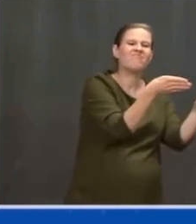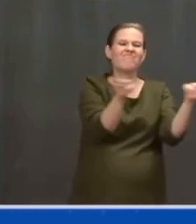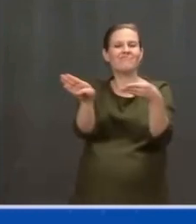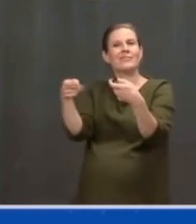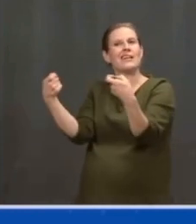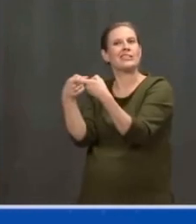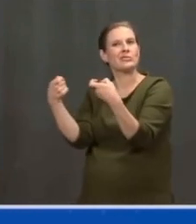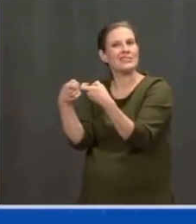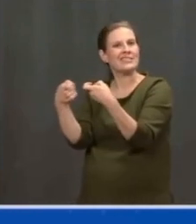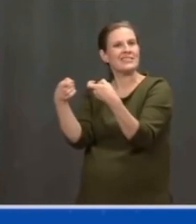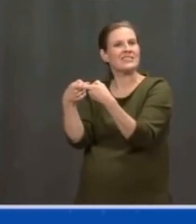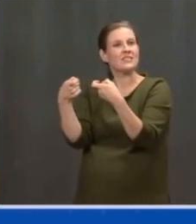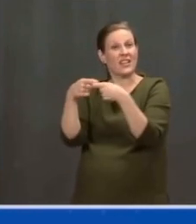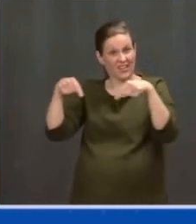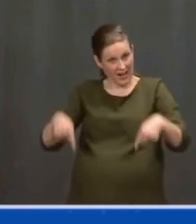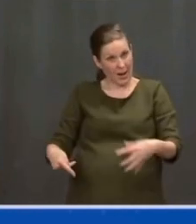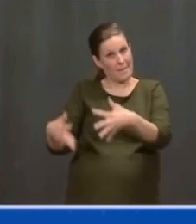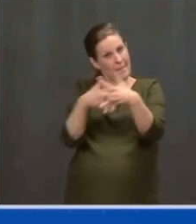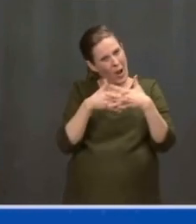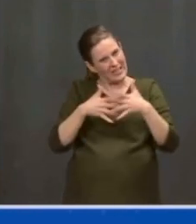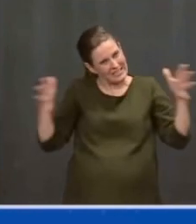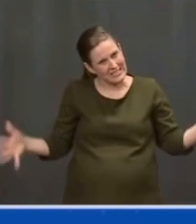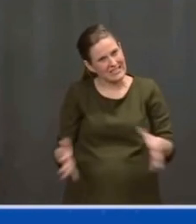American workers with American products.